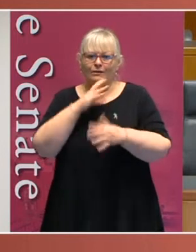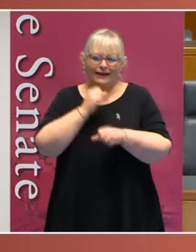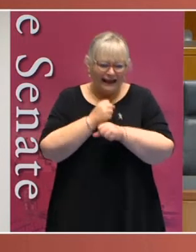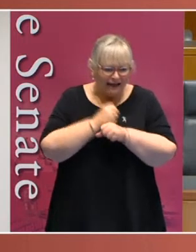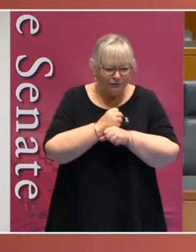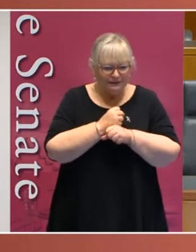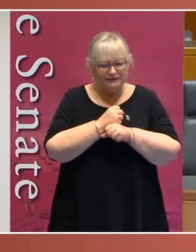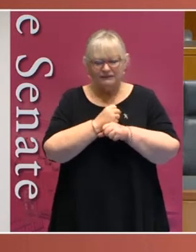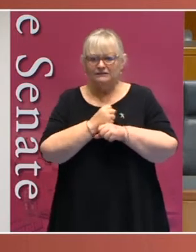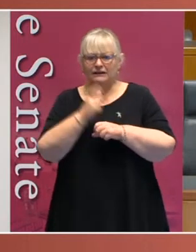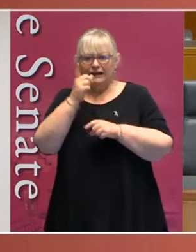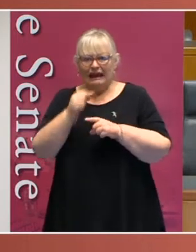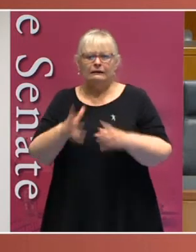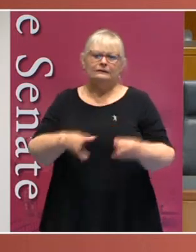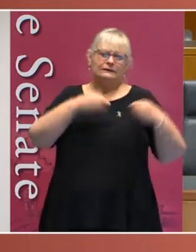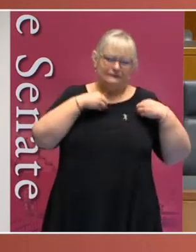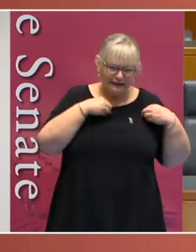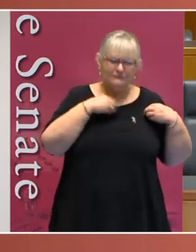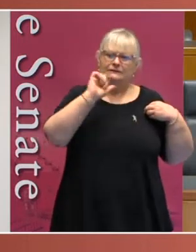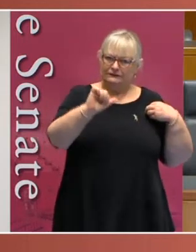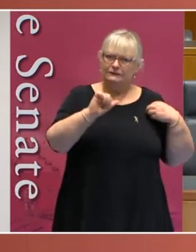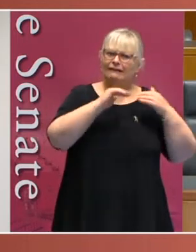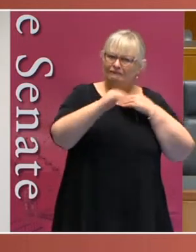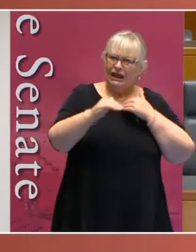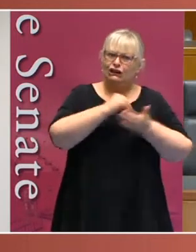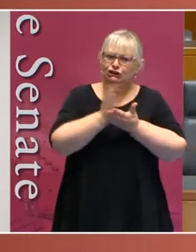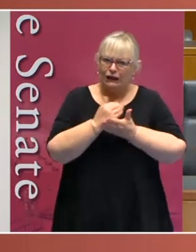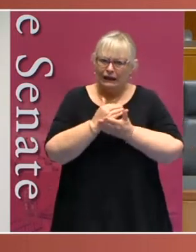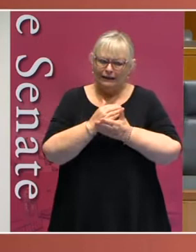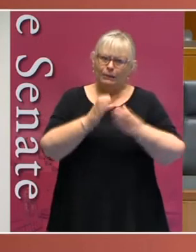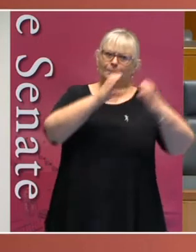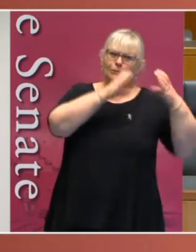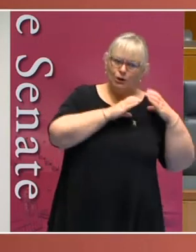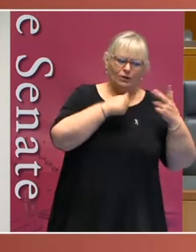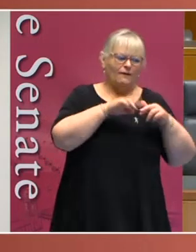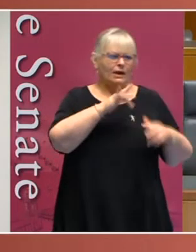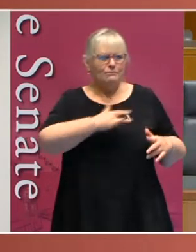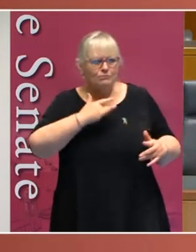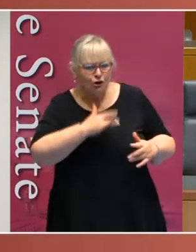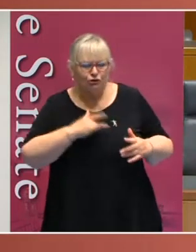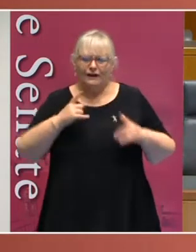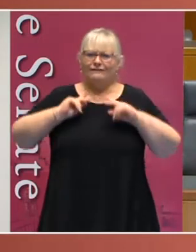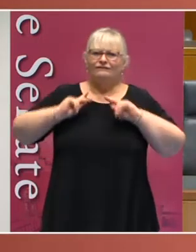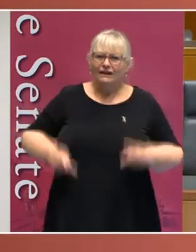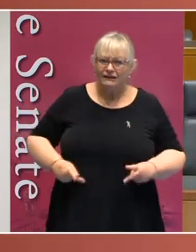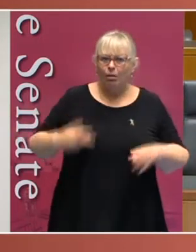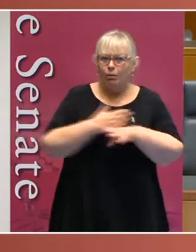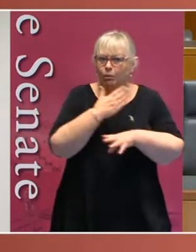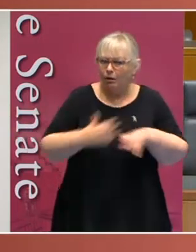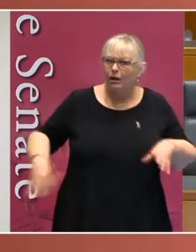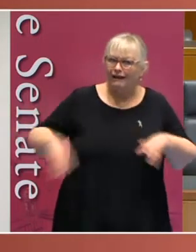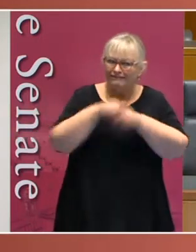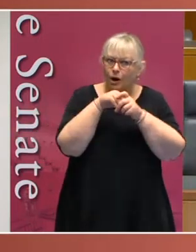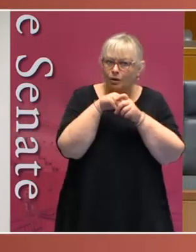of the community, is taking on its fair share of that burden of emotional and actually physical labour that is